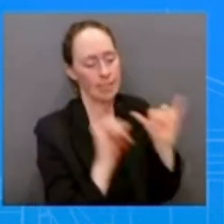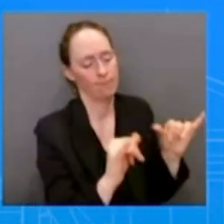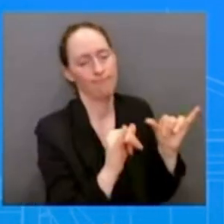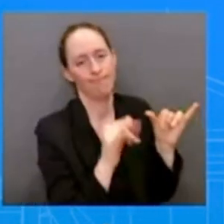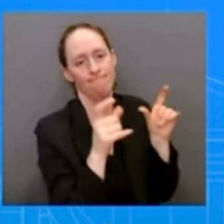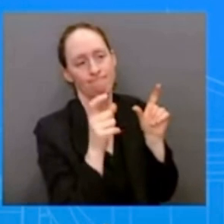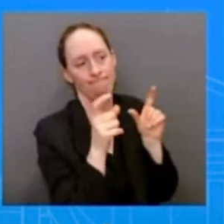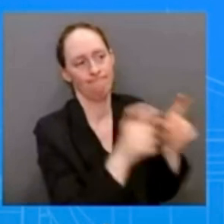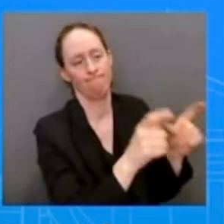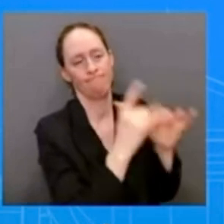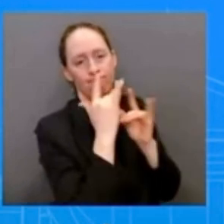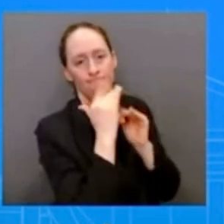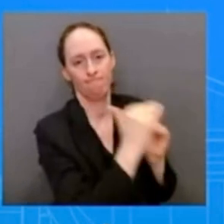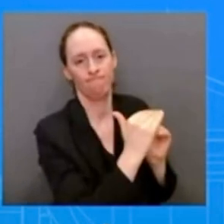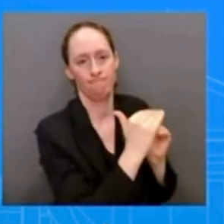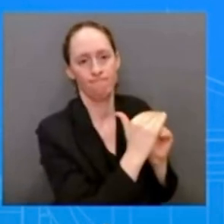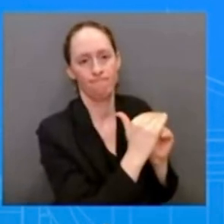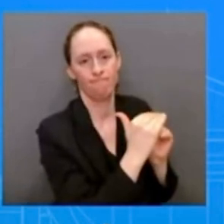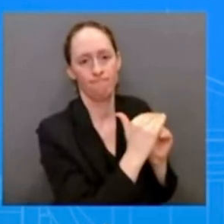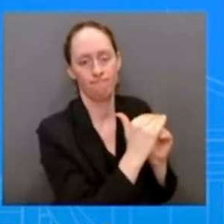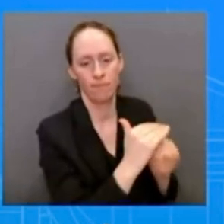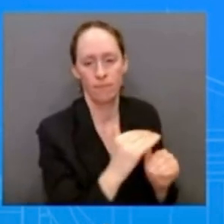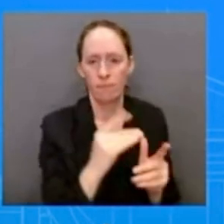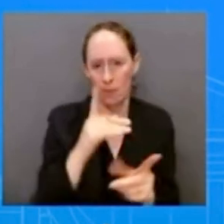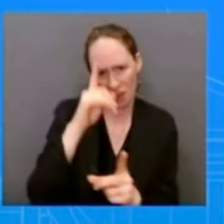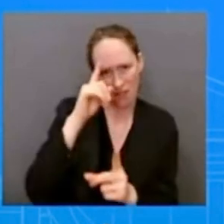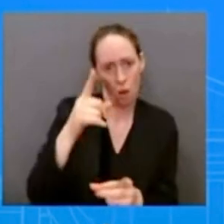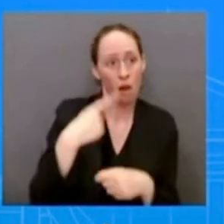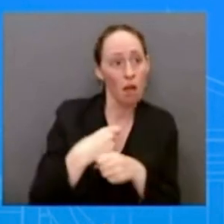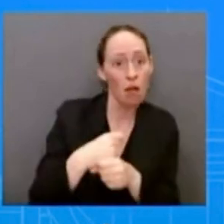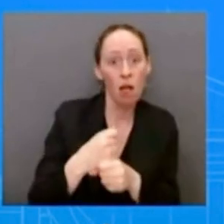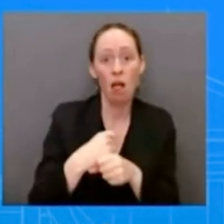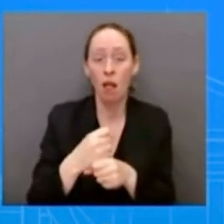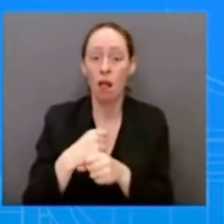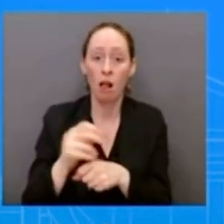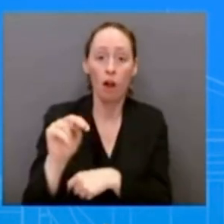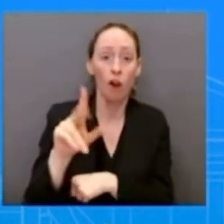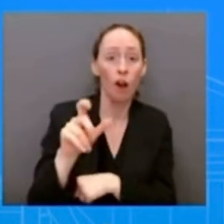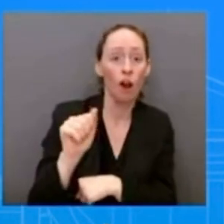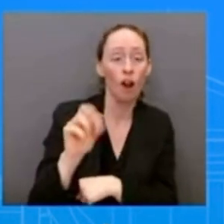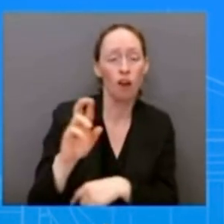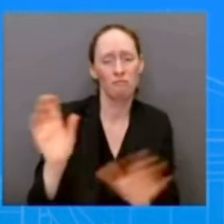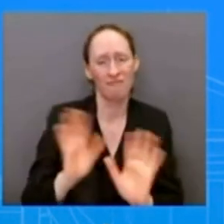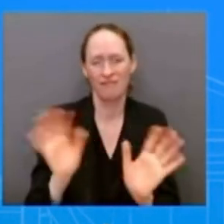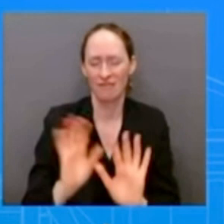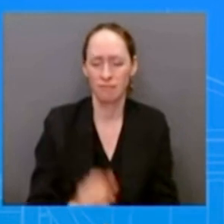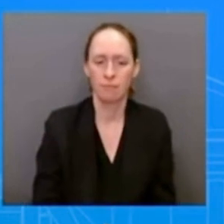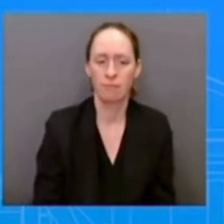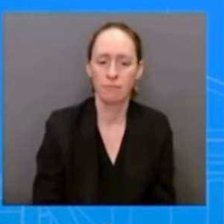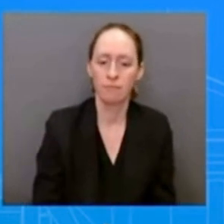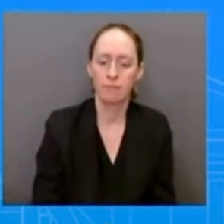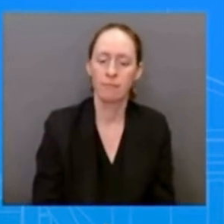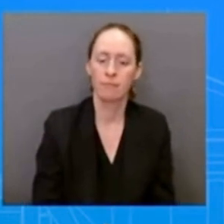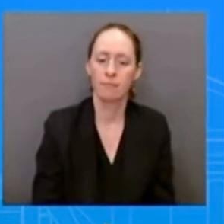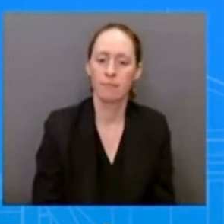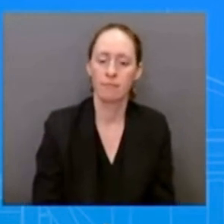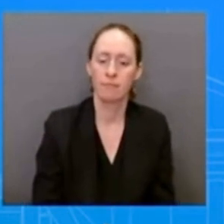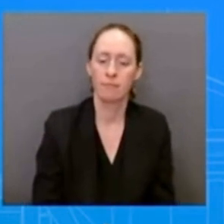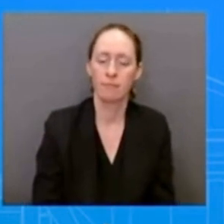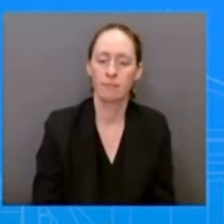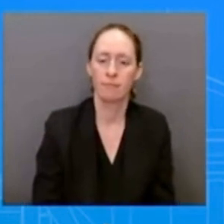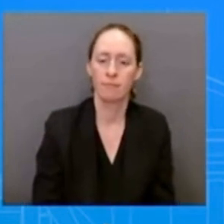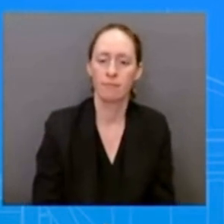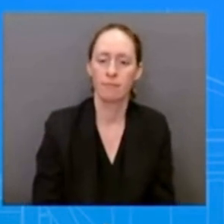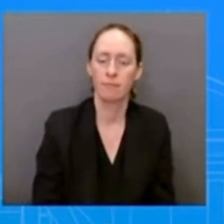and one more north korea north korea conducted tactical tactical attack simulations you know